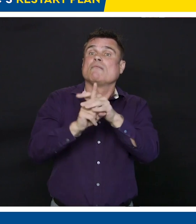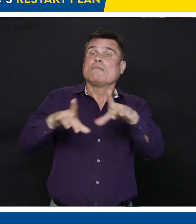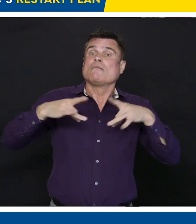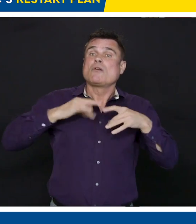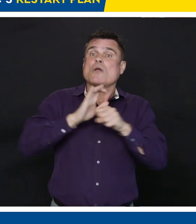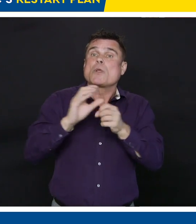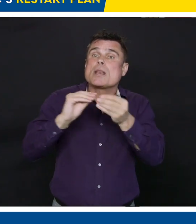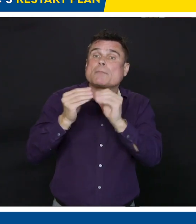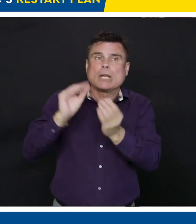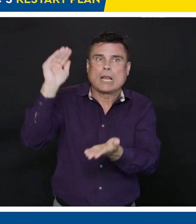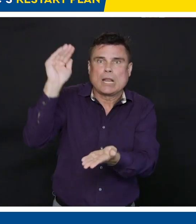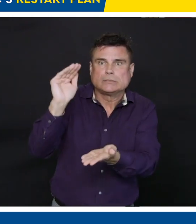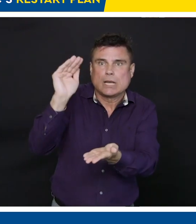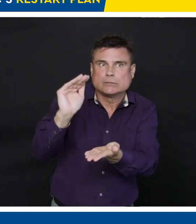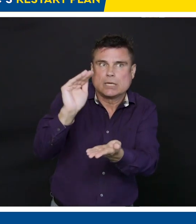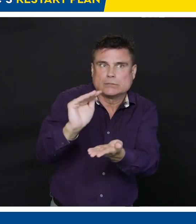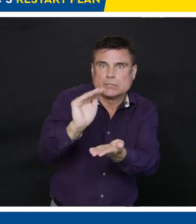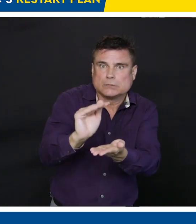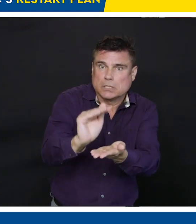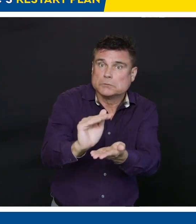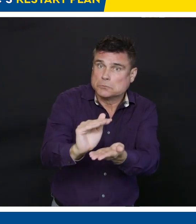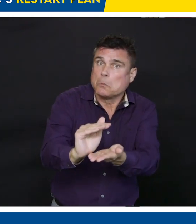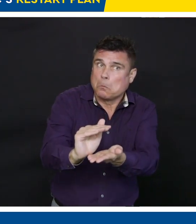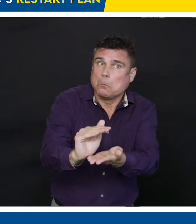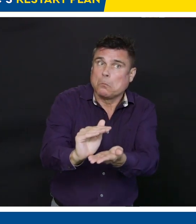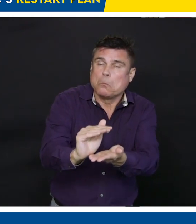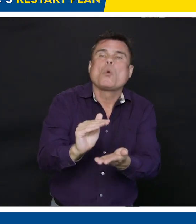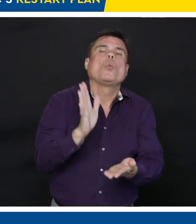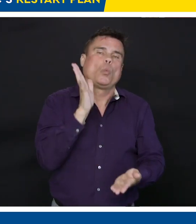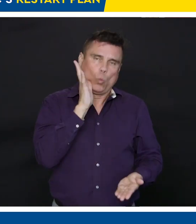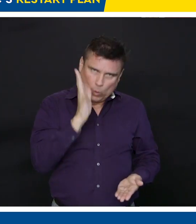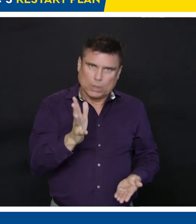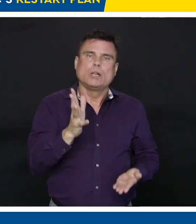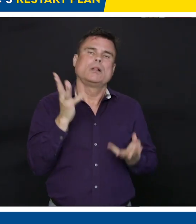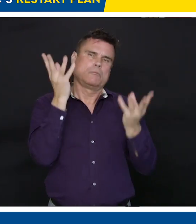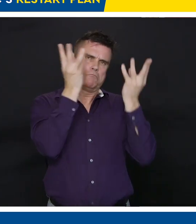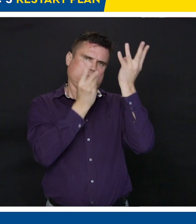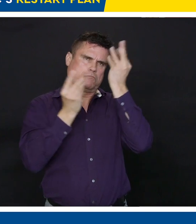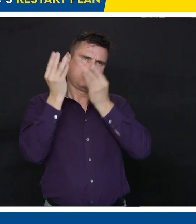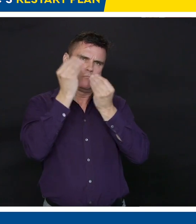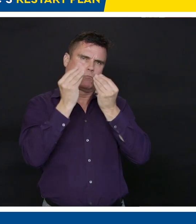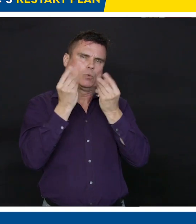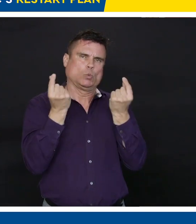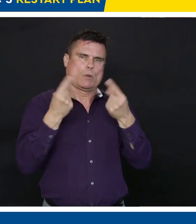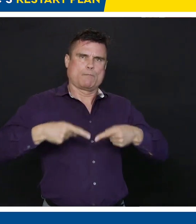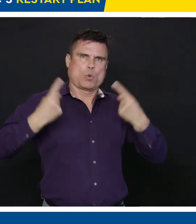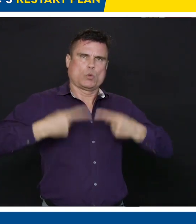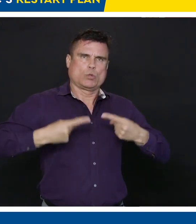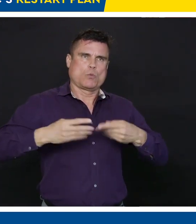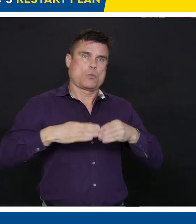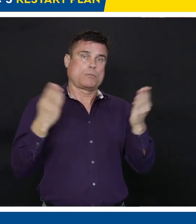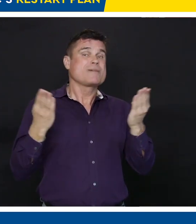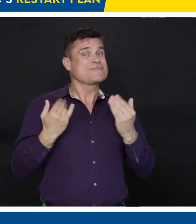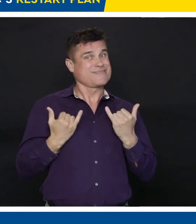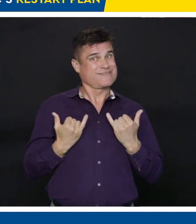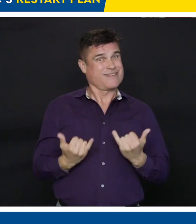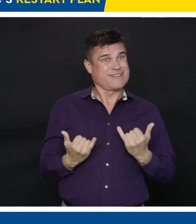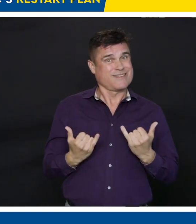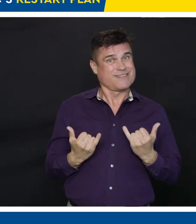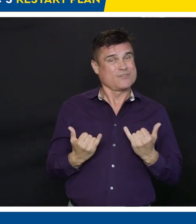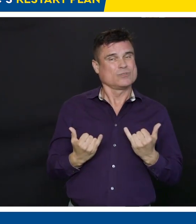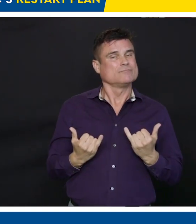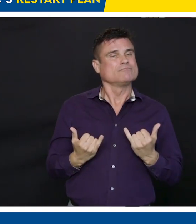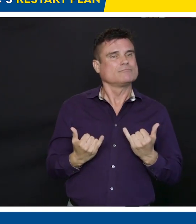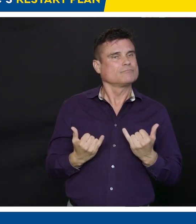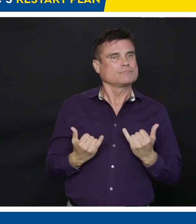in the months ahead. But at this point, if you're coming to British Columbia, it has to be for essential service or